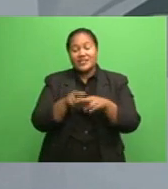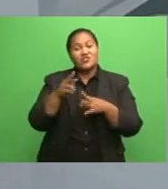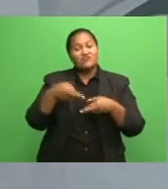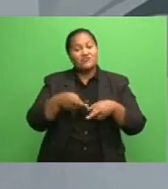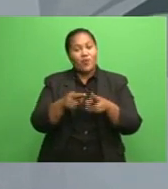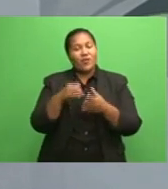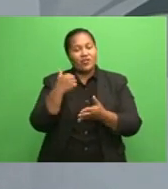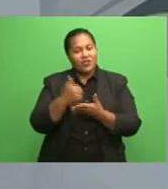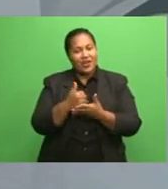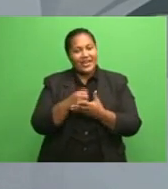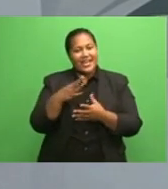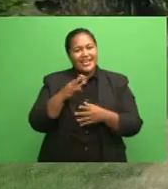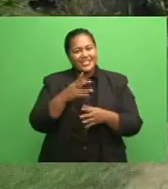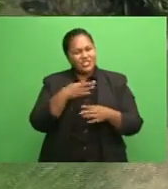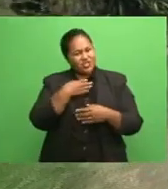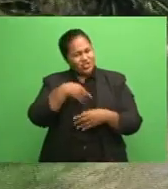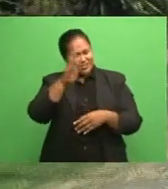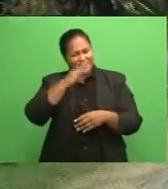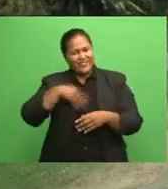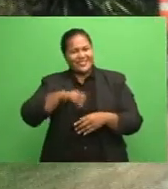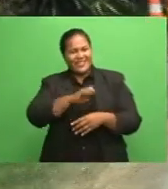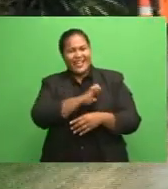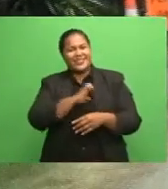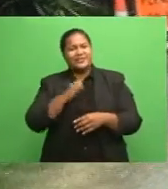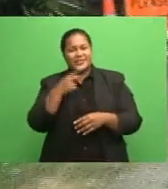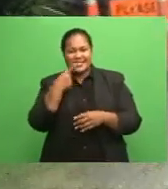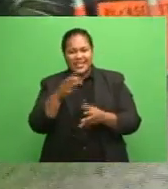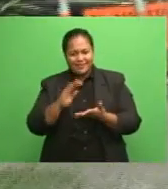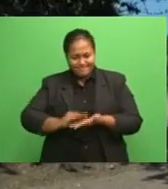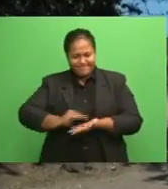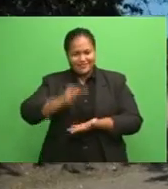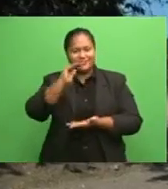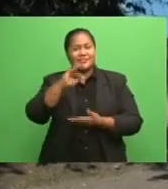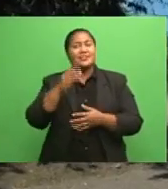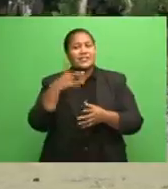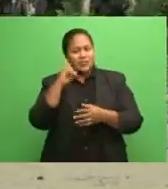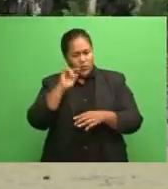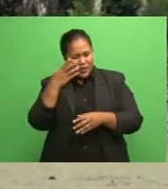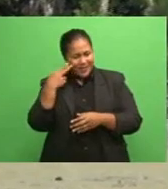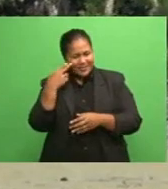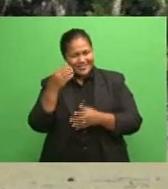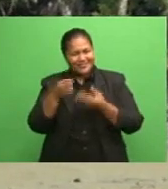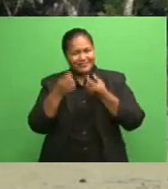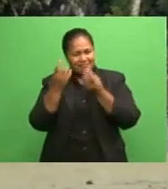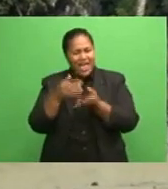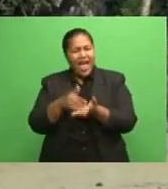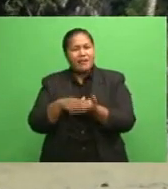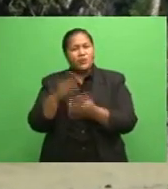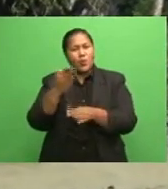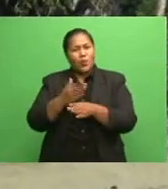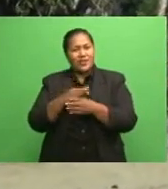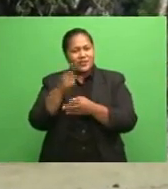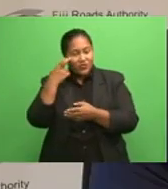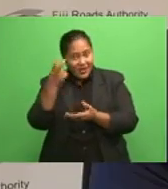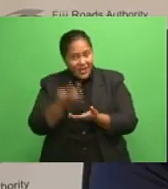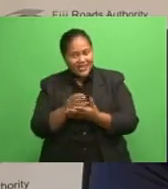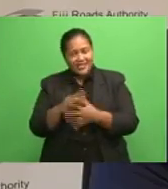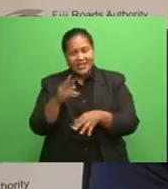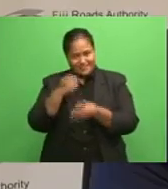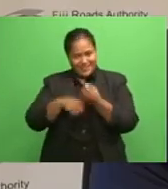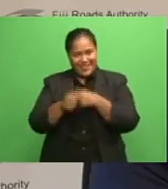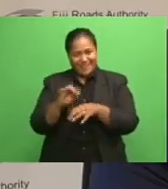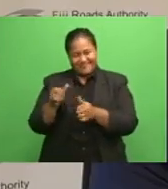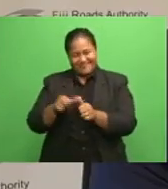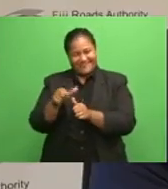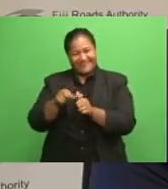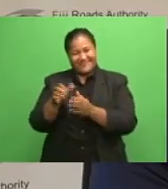Executive Jonathan Moore says the increased allocation shows their work is recognized as they continue to better road networks. The work we're